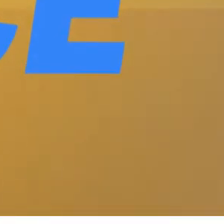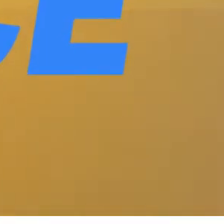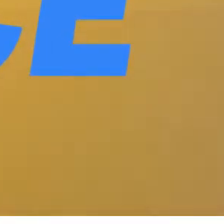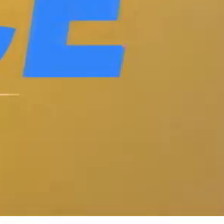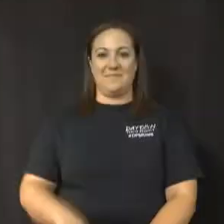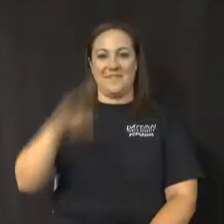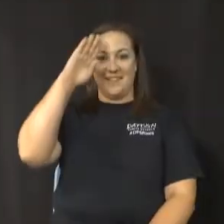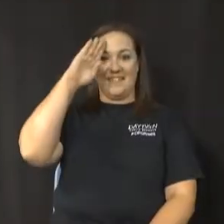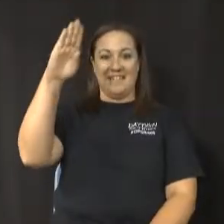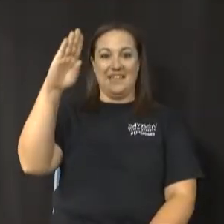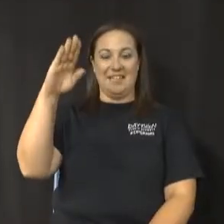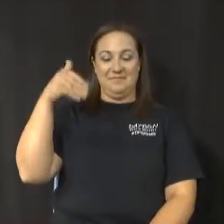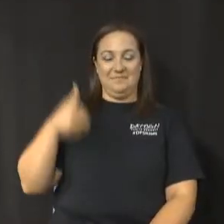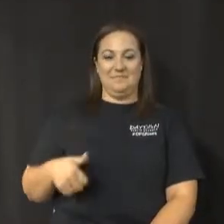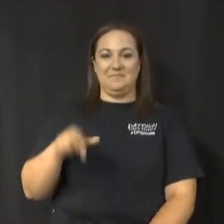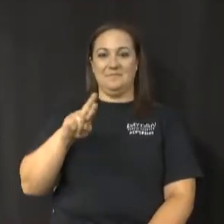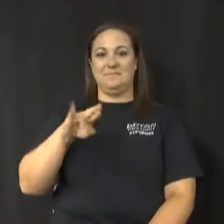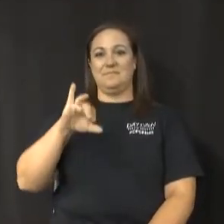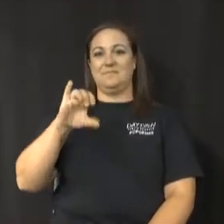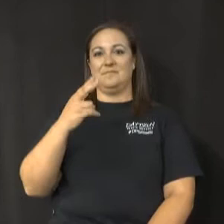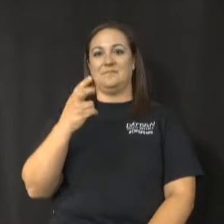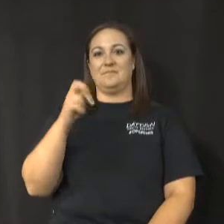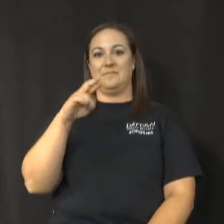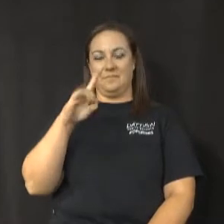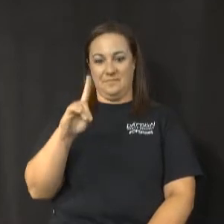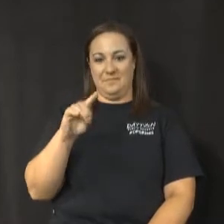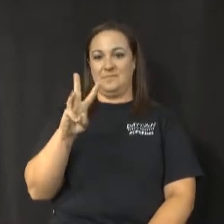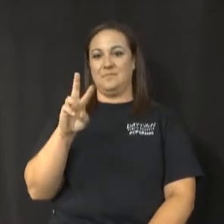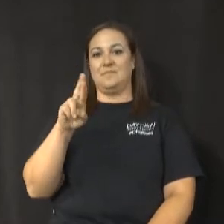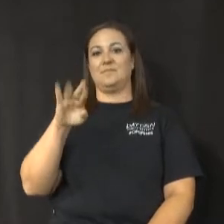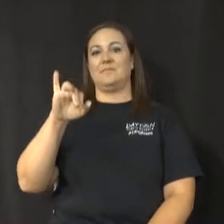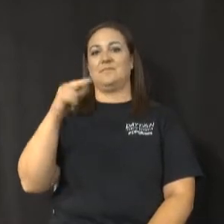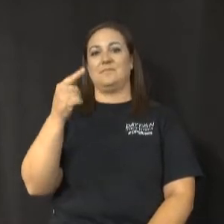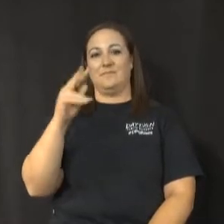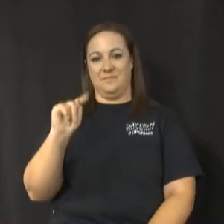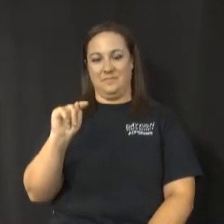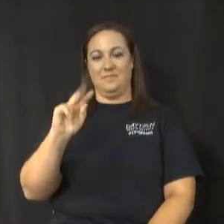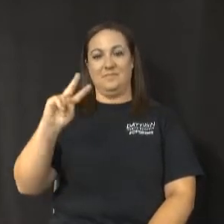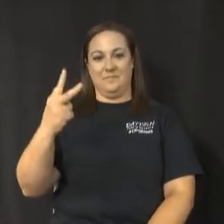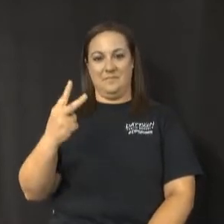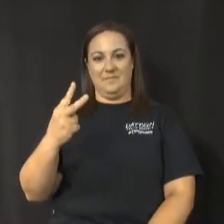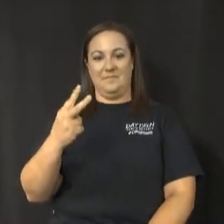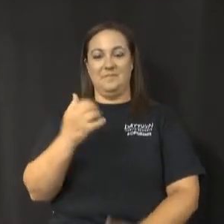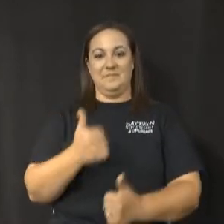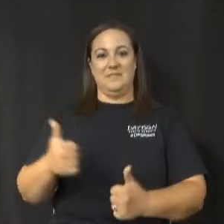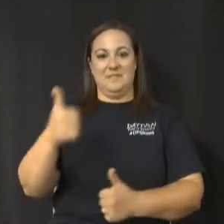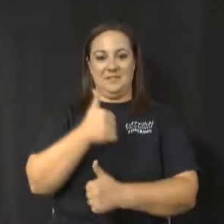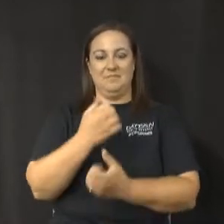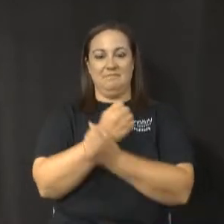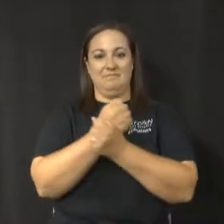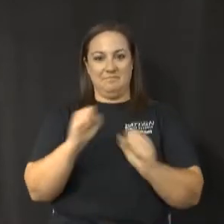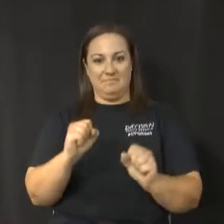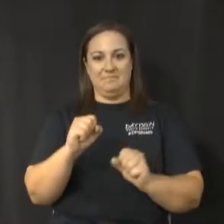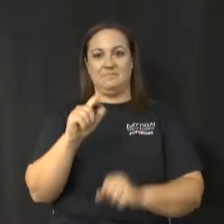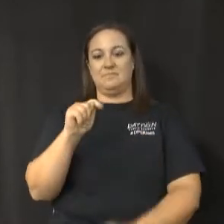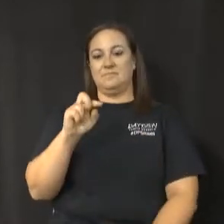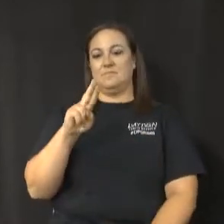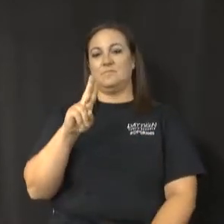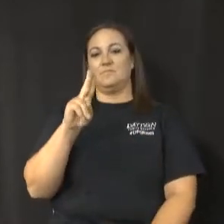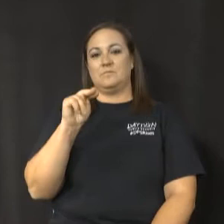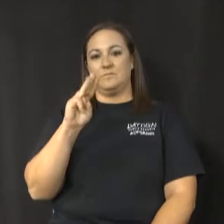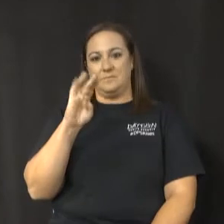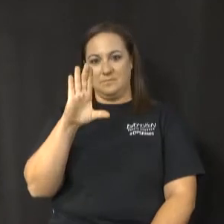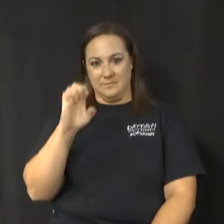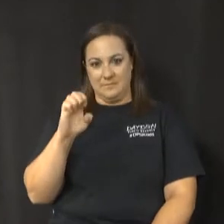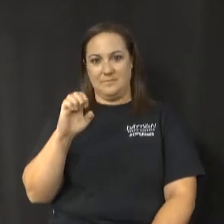Hello, I'm Richard Wright II, the Chief of Safety and Security, Truancy and Hearings for Dayton Public Schools.